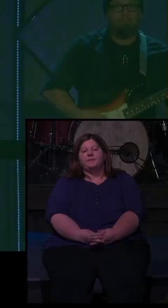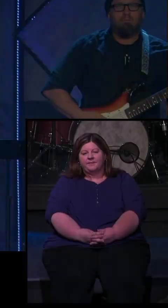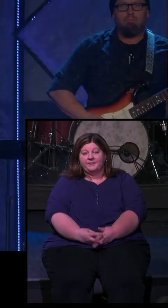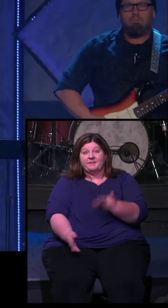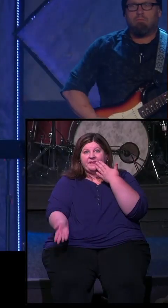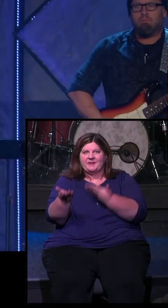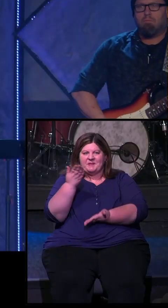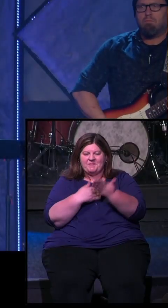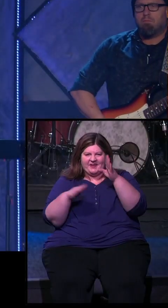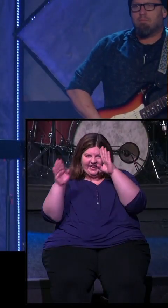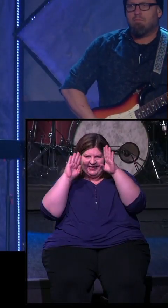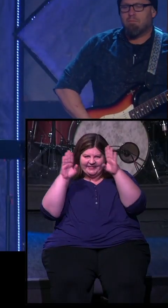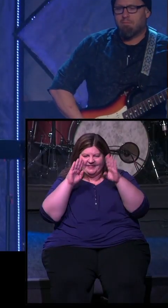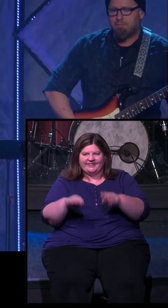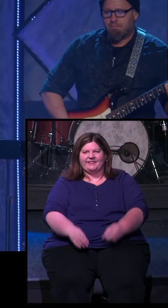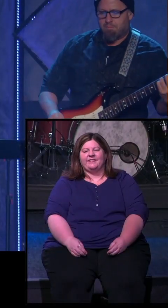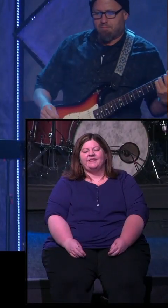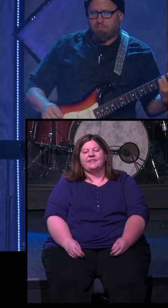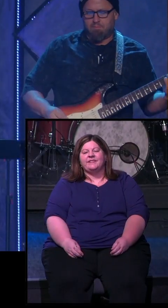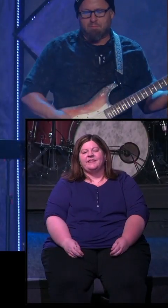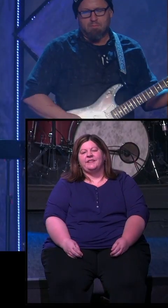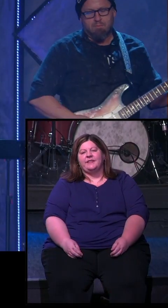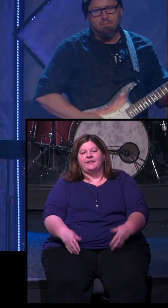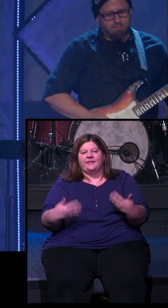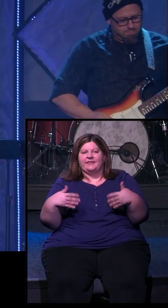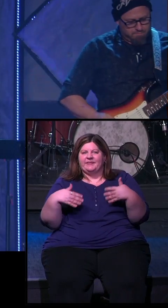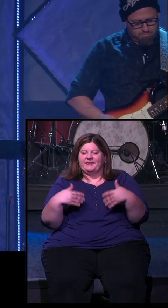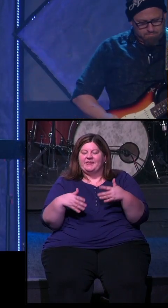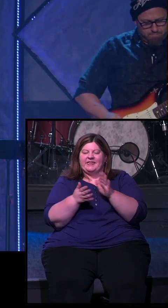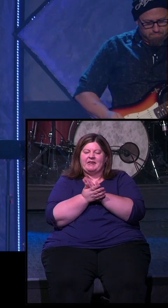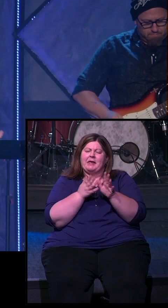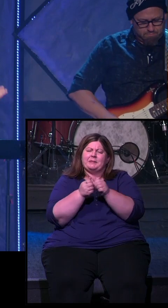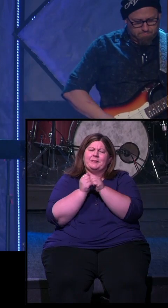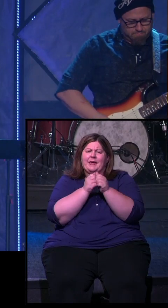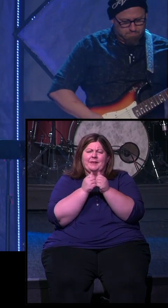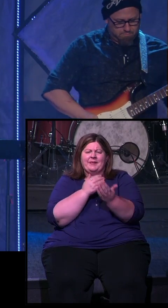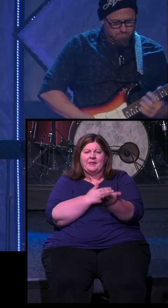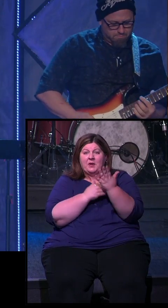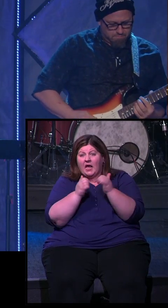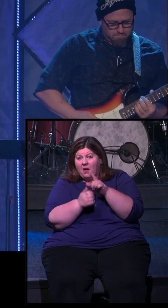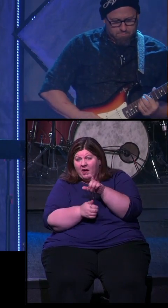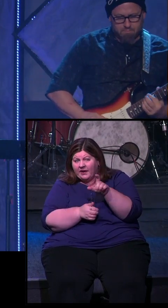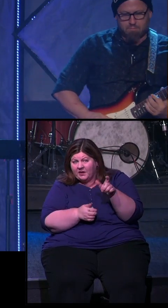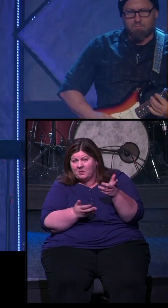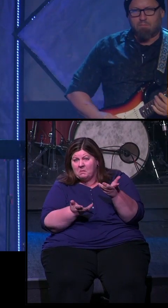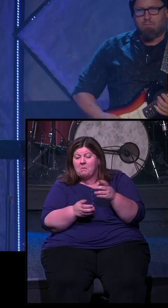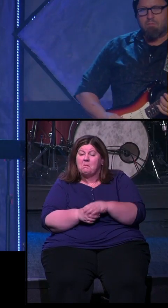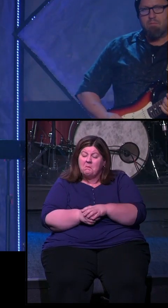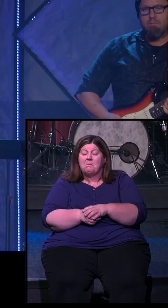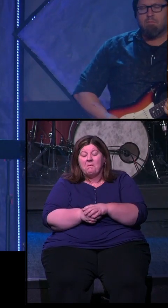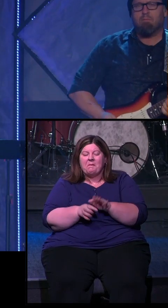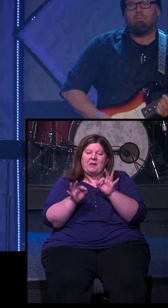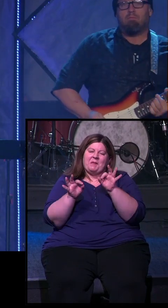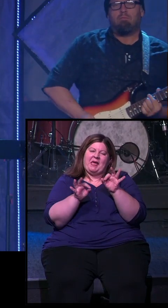Hey, good morning, Frontline. It is good to be with you this morning. How are we doing this morning? Oh, I'm